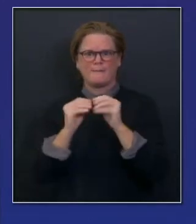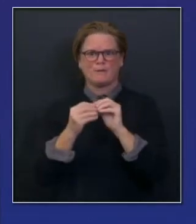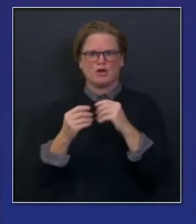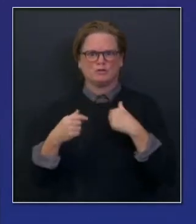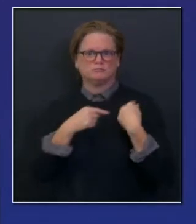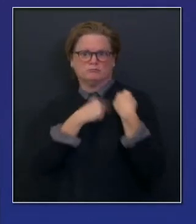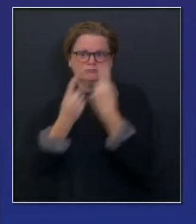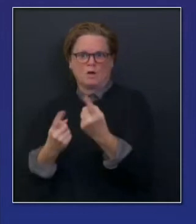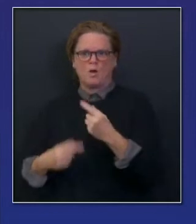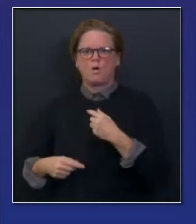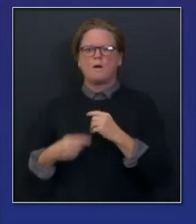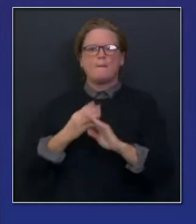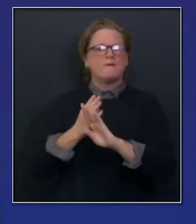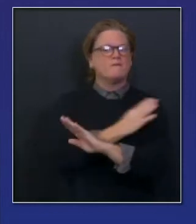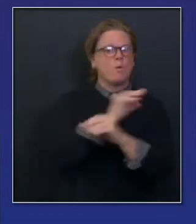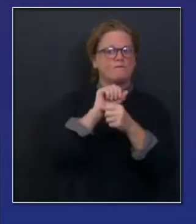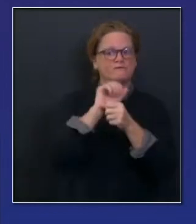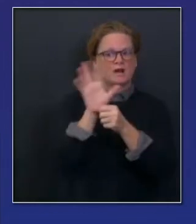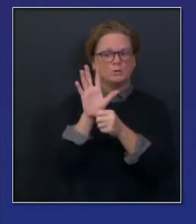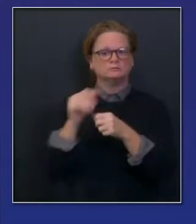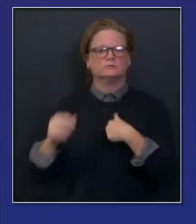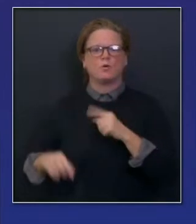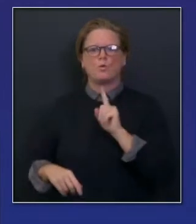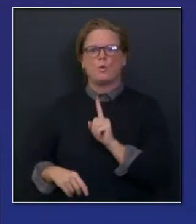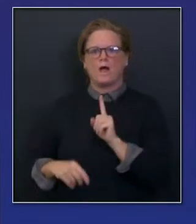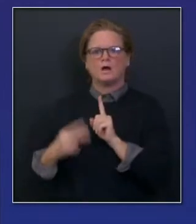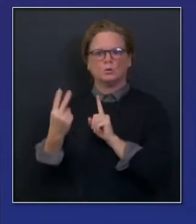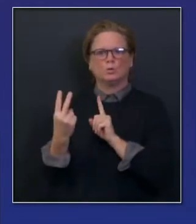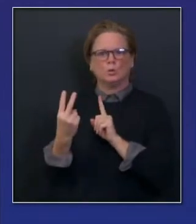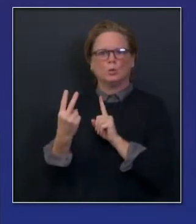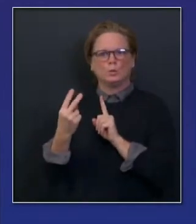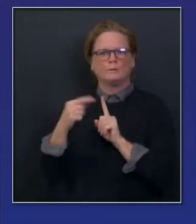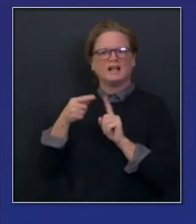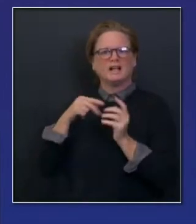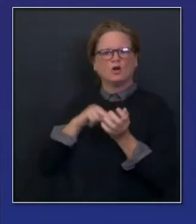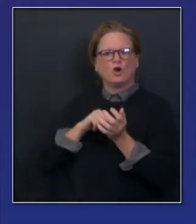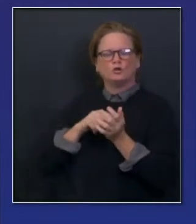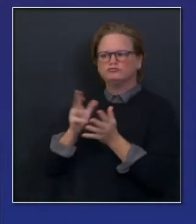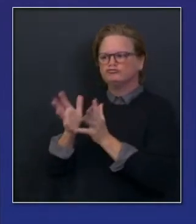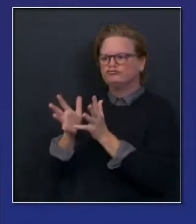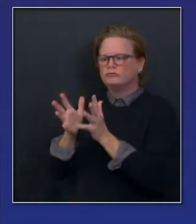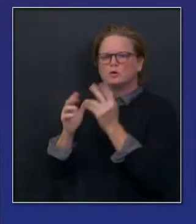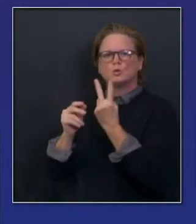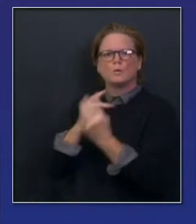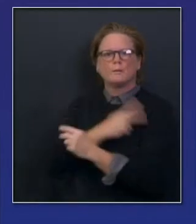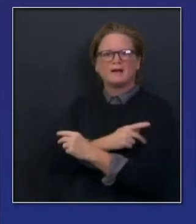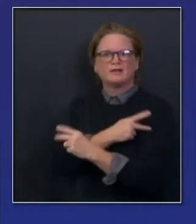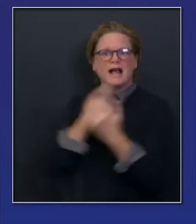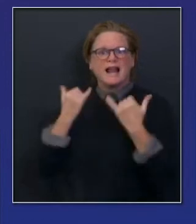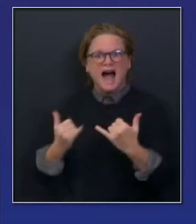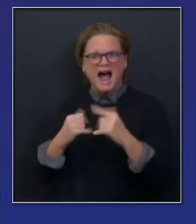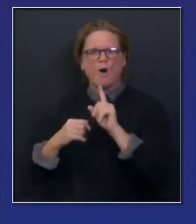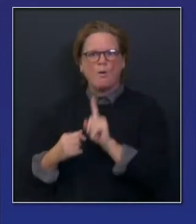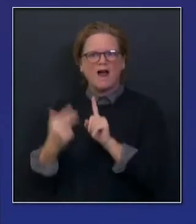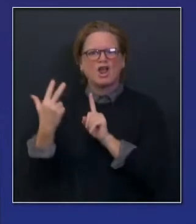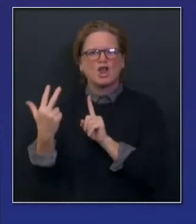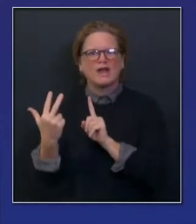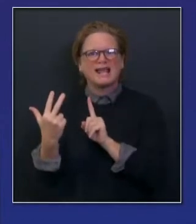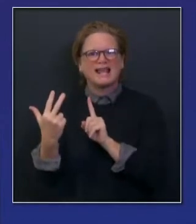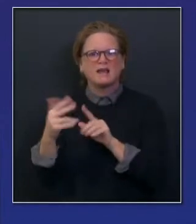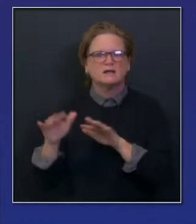to nurse-to-ICU patient ratio, 1.3 under these emergency regs we have put out. So just stretching